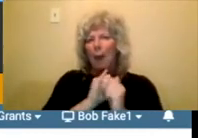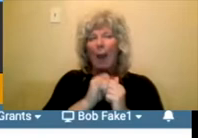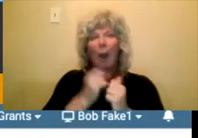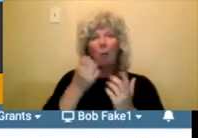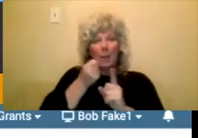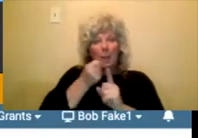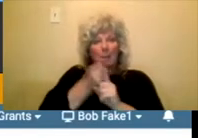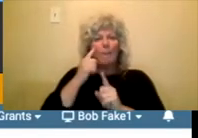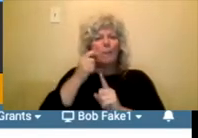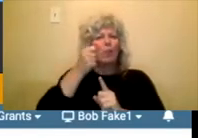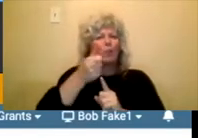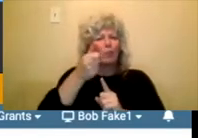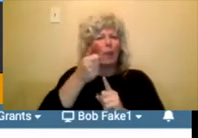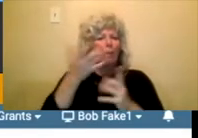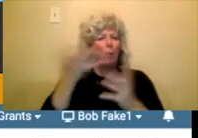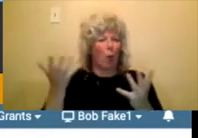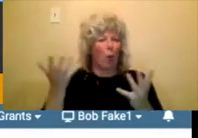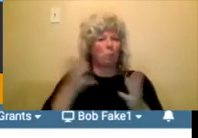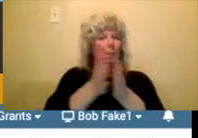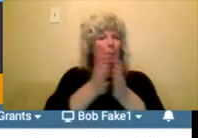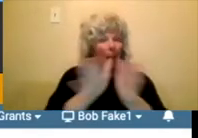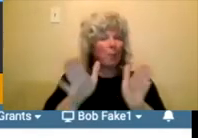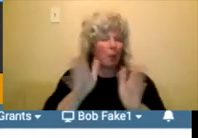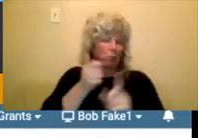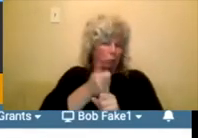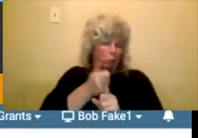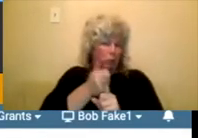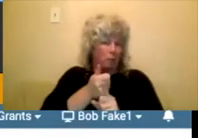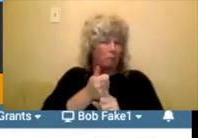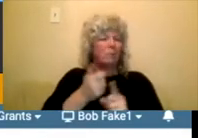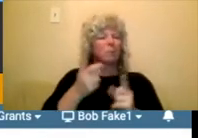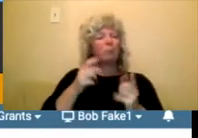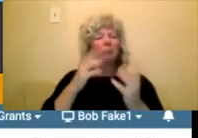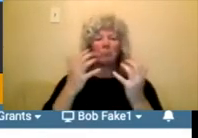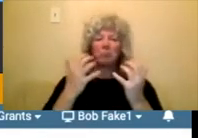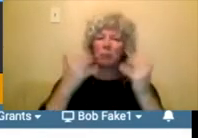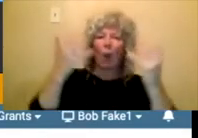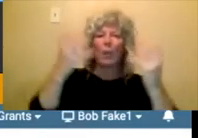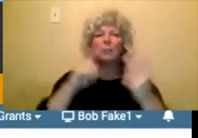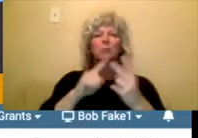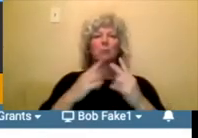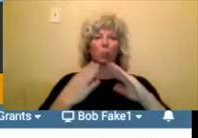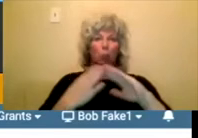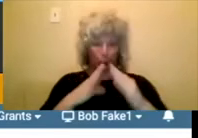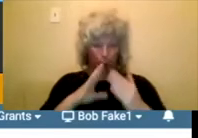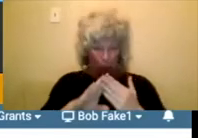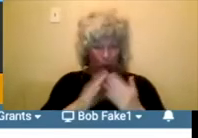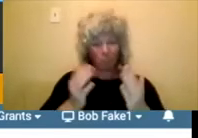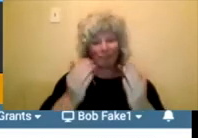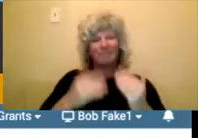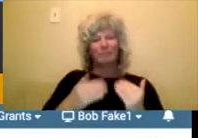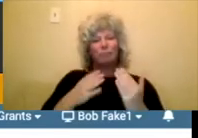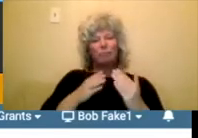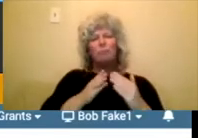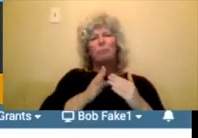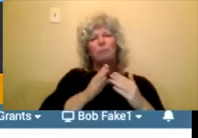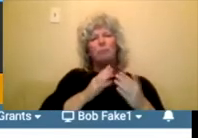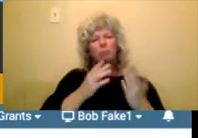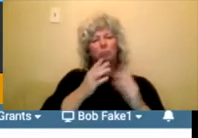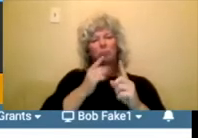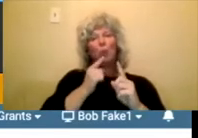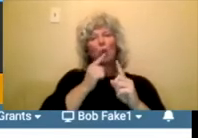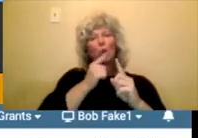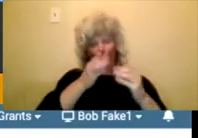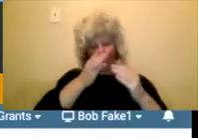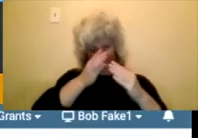So that's public impact. So for community and your audience. And then outcome is for more yourself or the